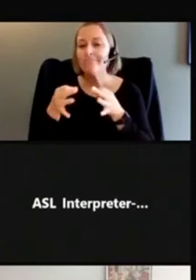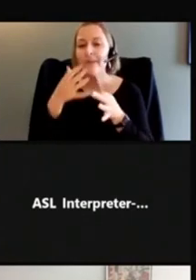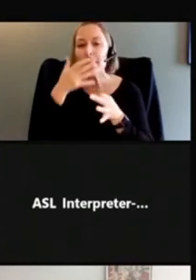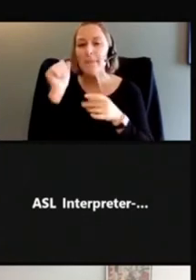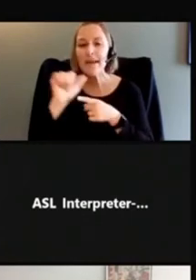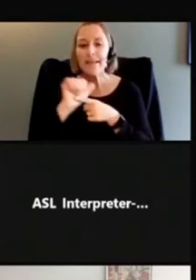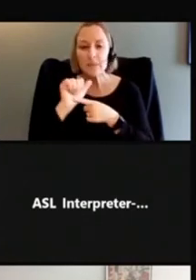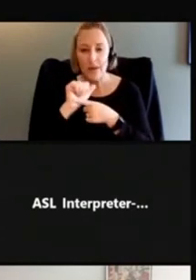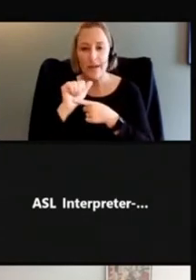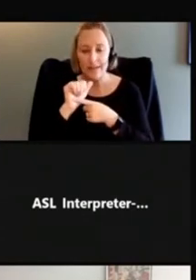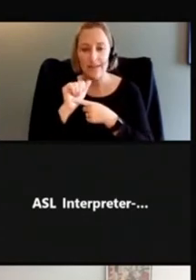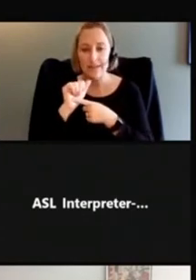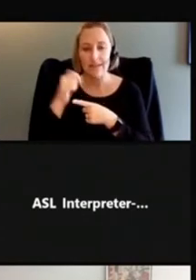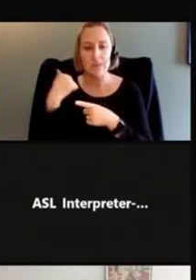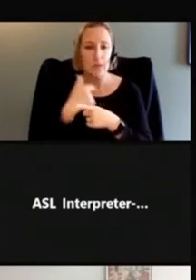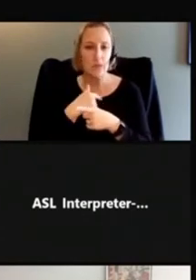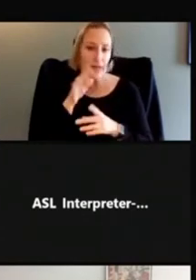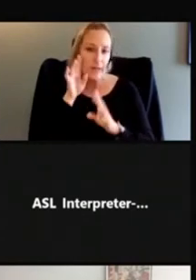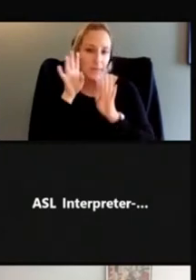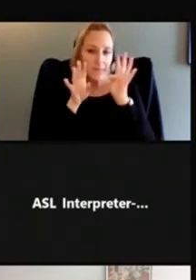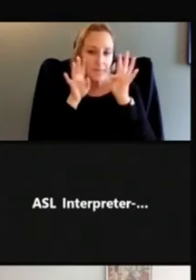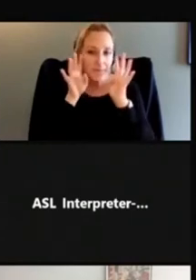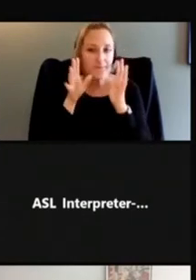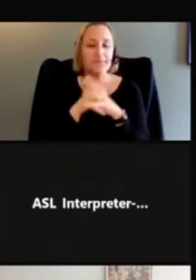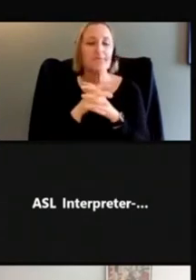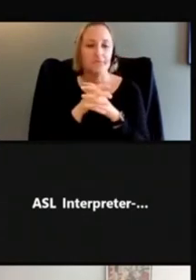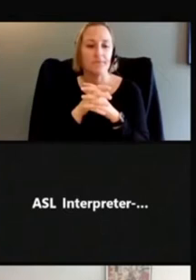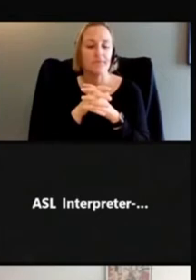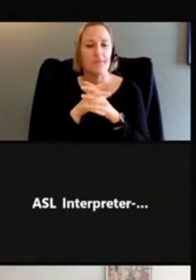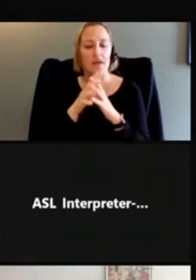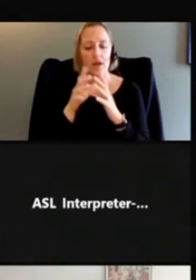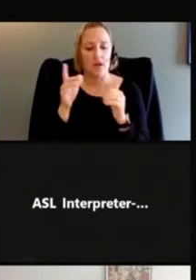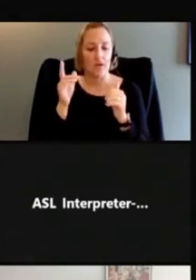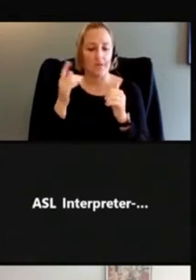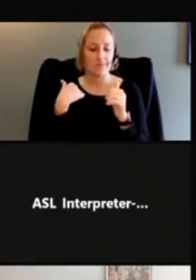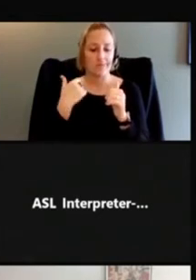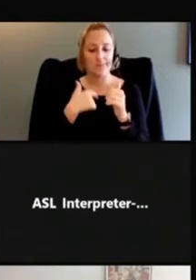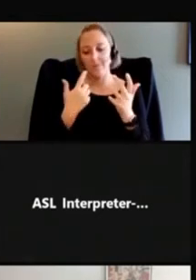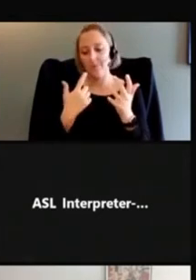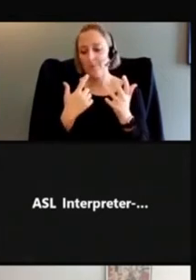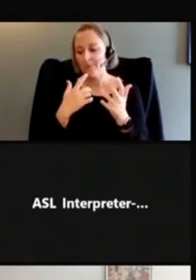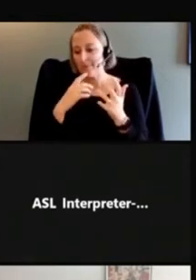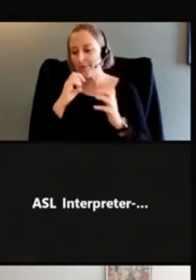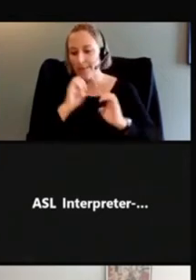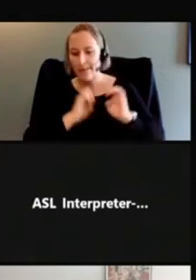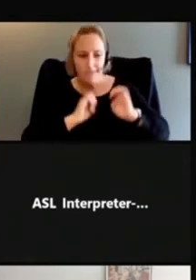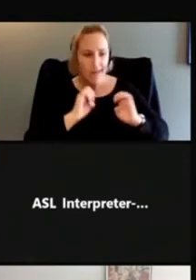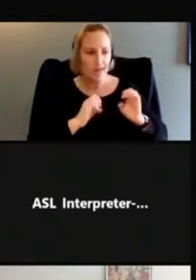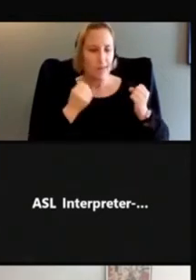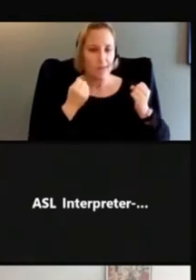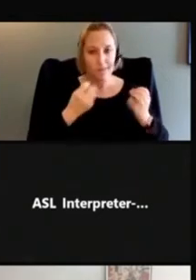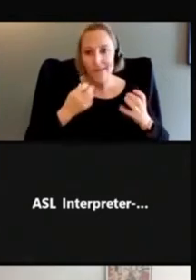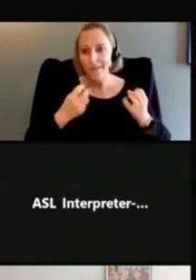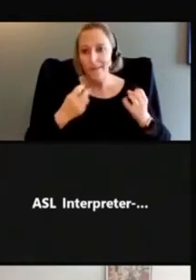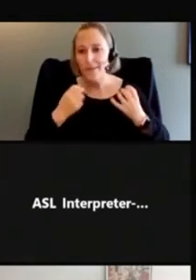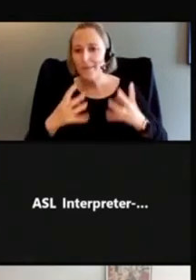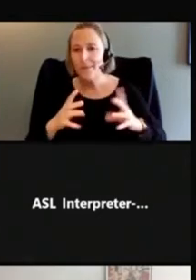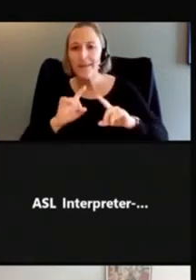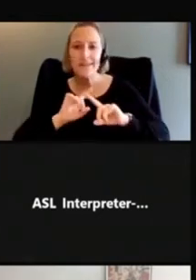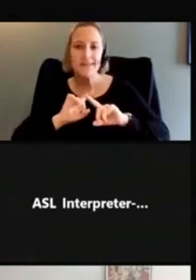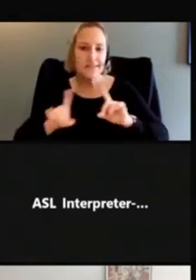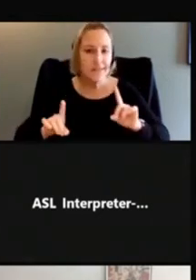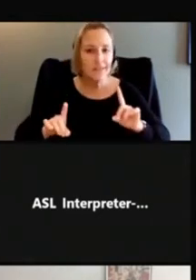that we we came up with, as we evaluated hundreds and hundreds of different